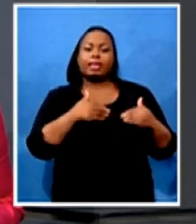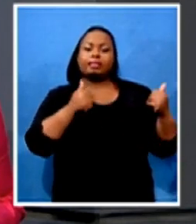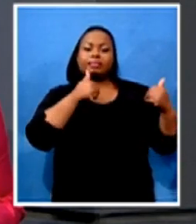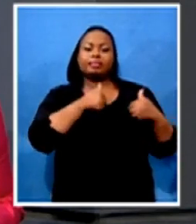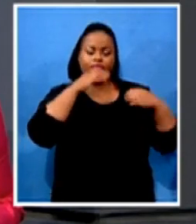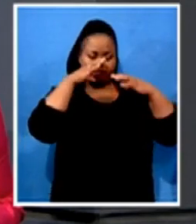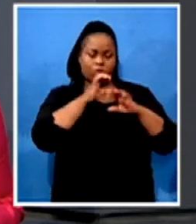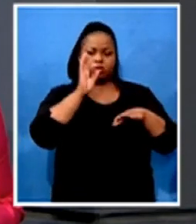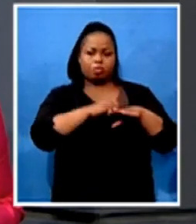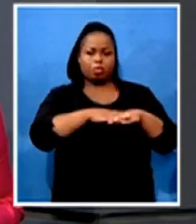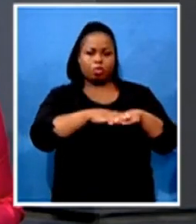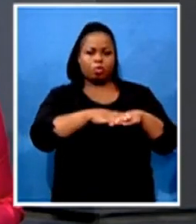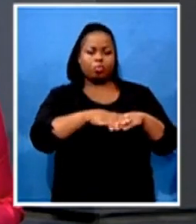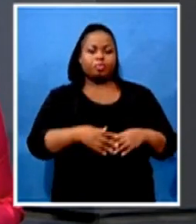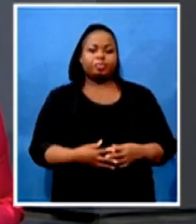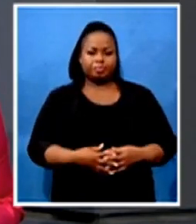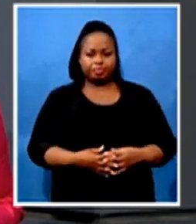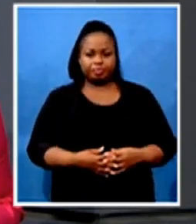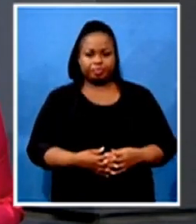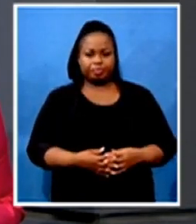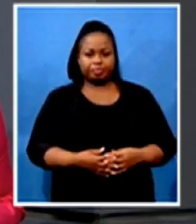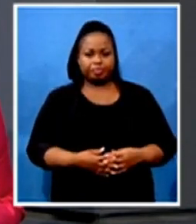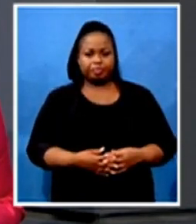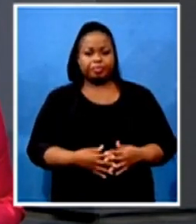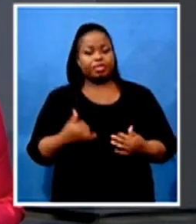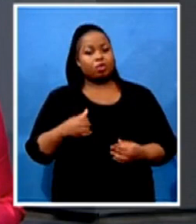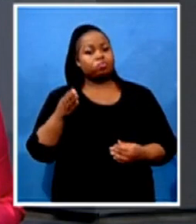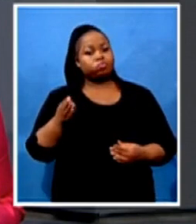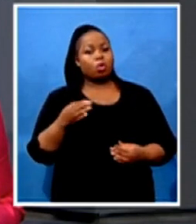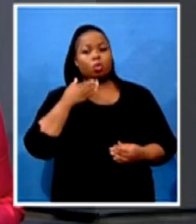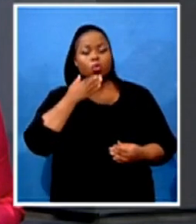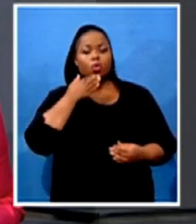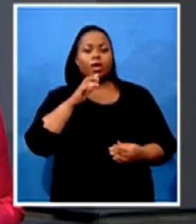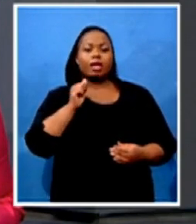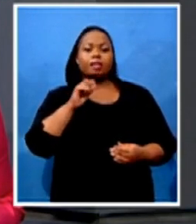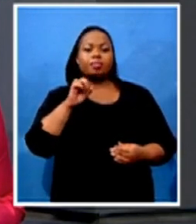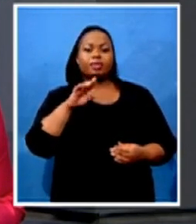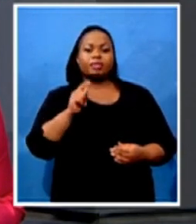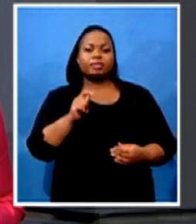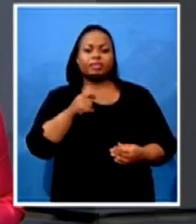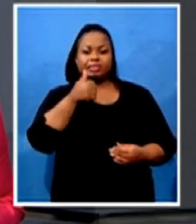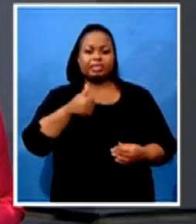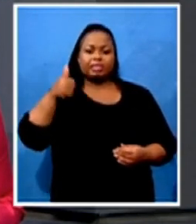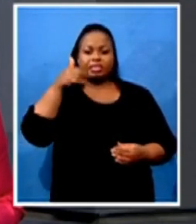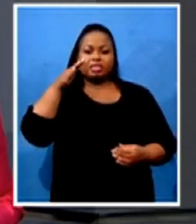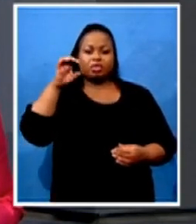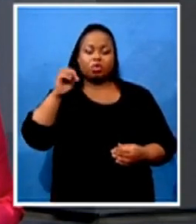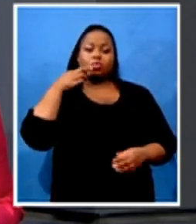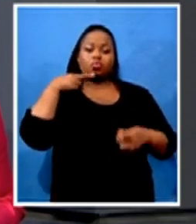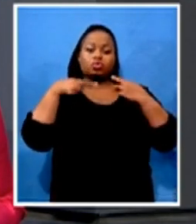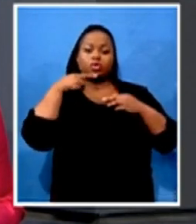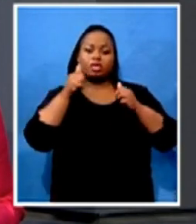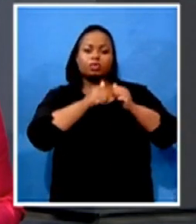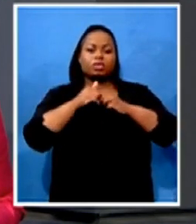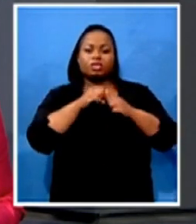-19. For more, we are joined by Wendy Alberts, is the CEO of the Restaurant Association of South Africa. Wendy, a very good morning to